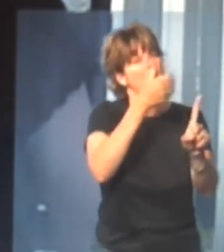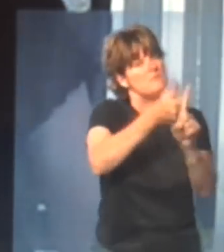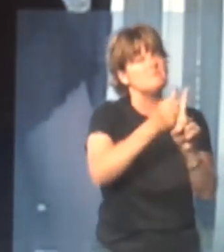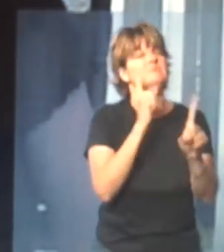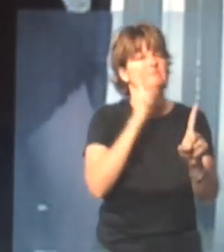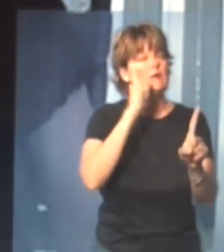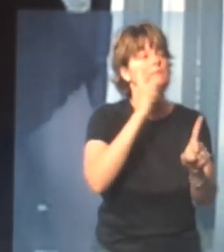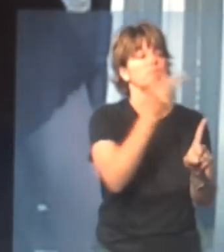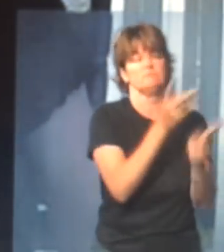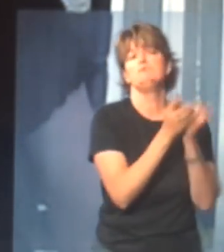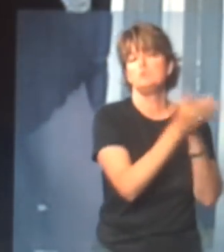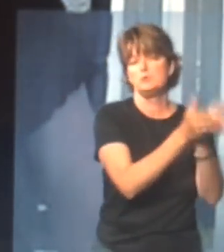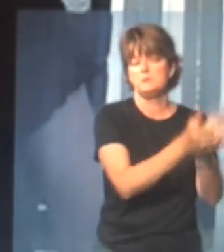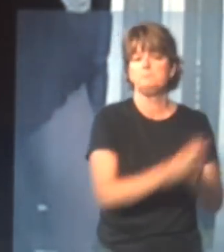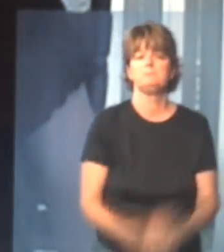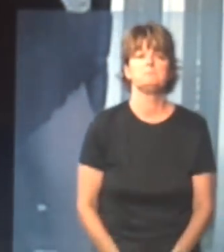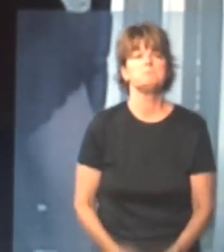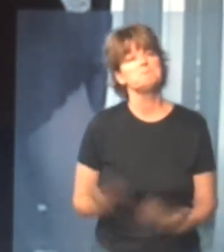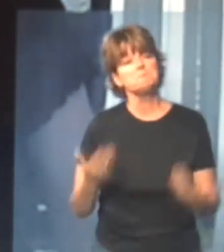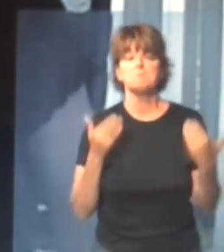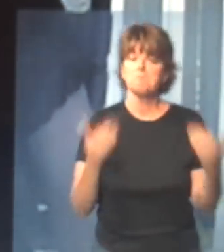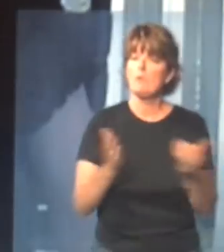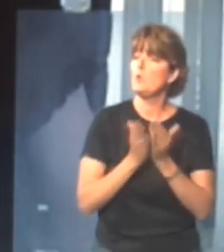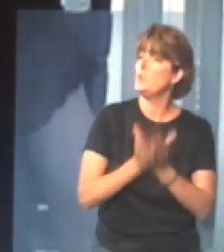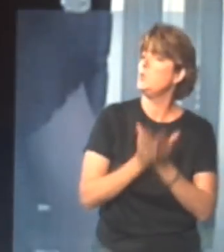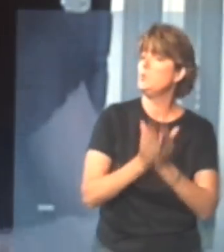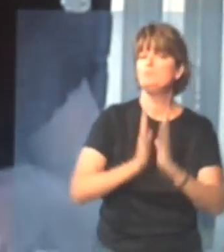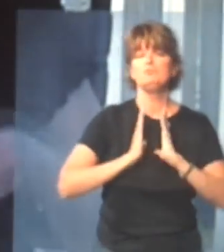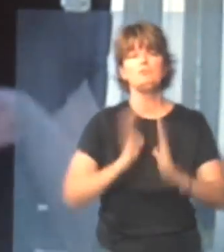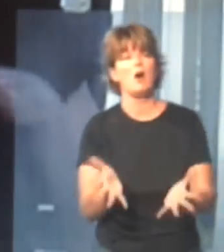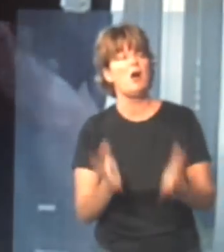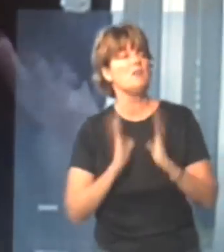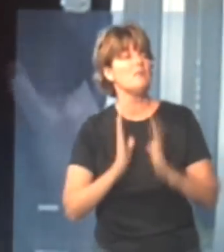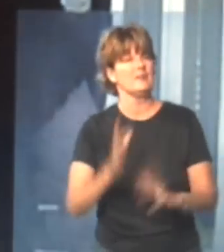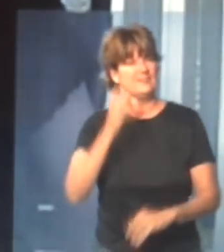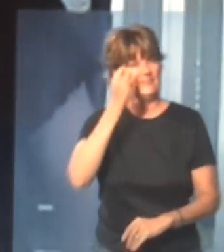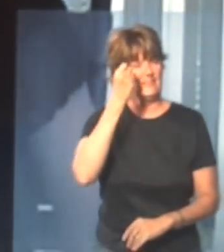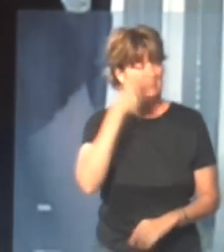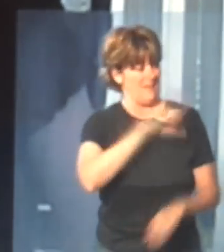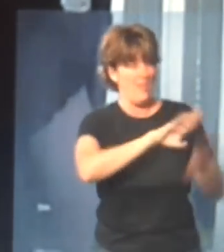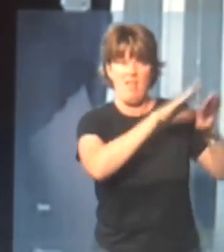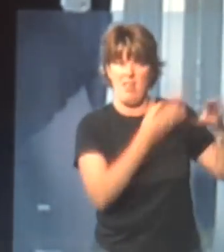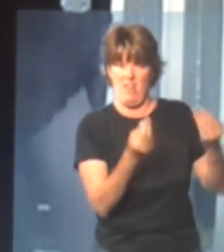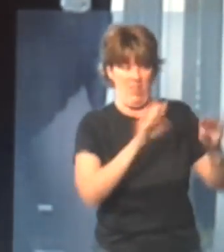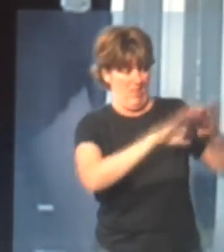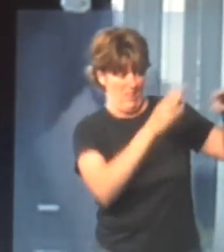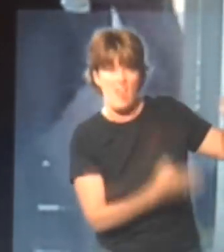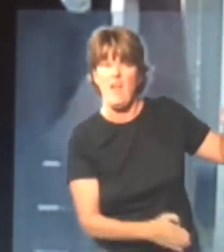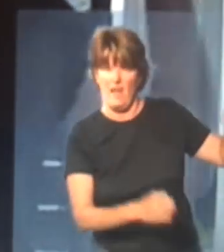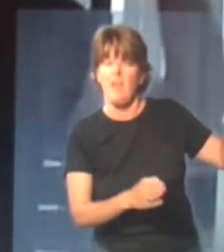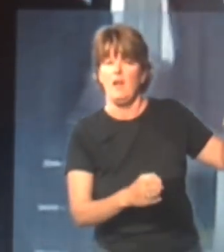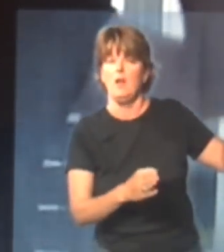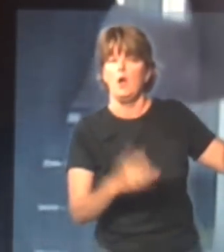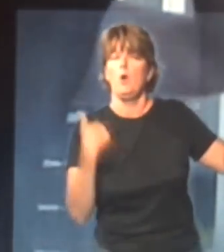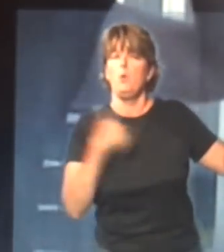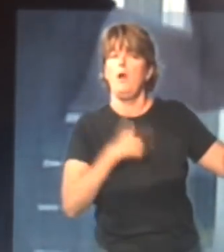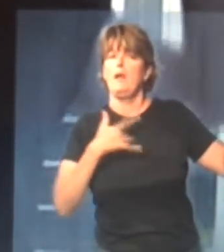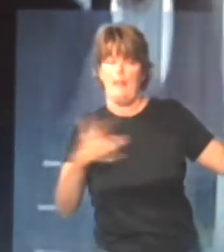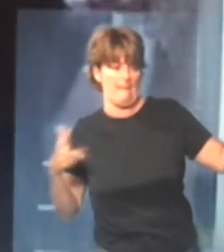we were canoeing, and things were fine, you know, but we kept going over to the banks, and every time we go to the banks, they have these